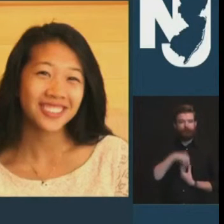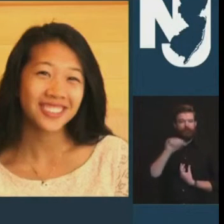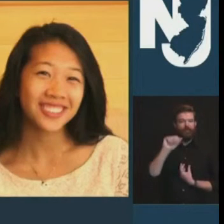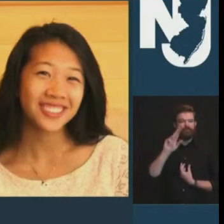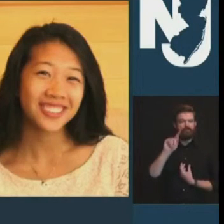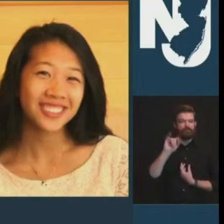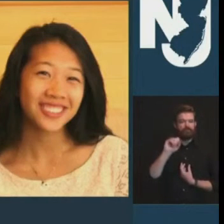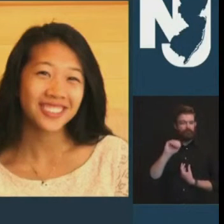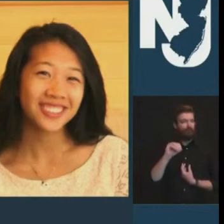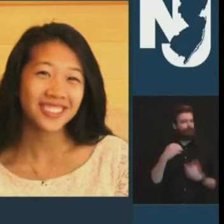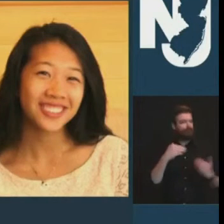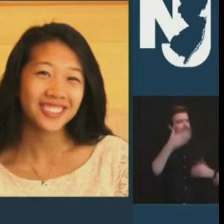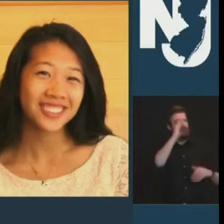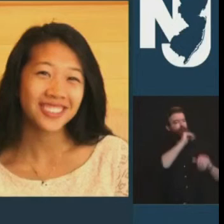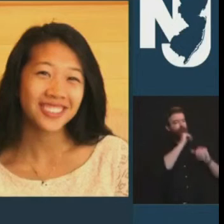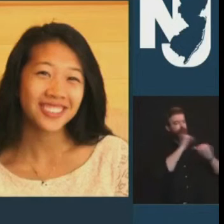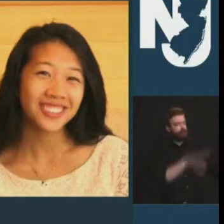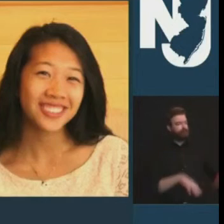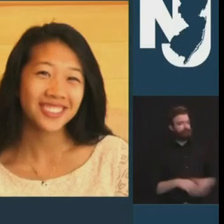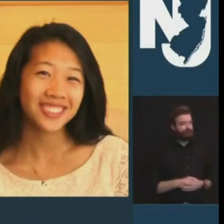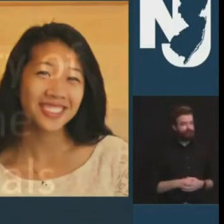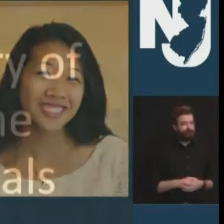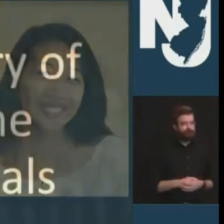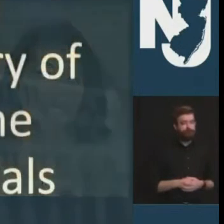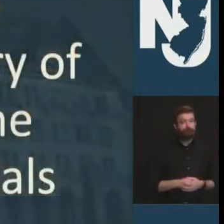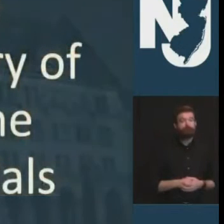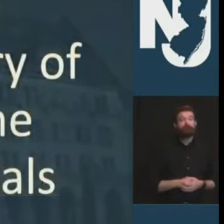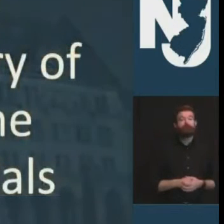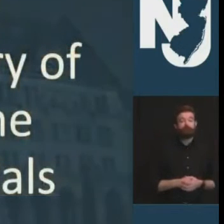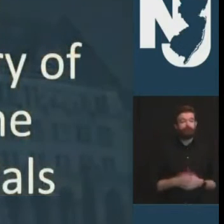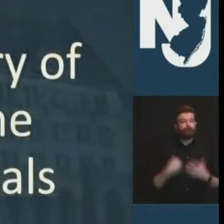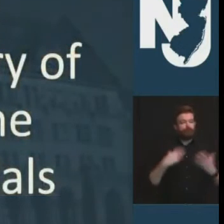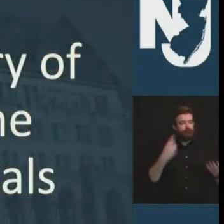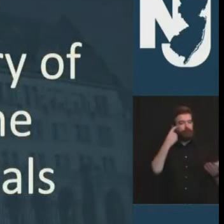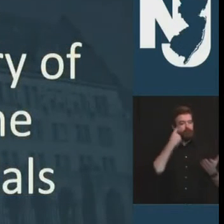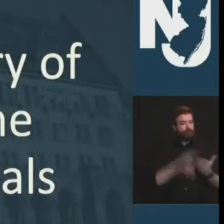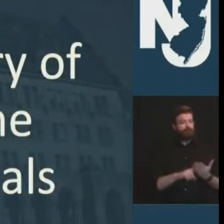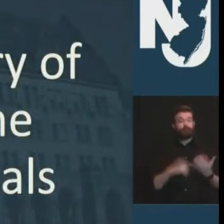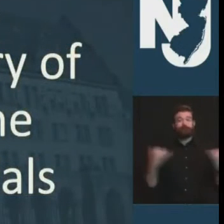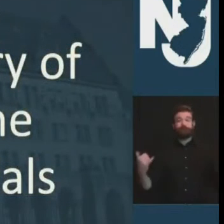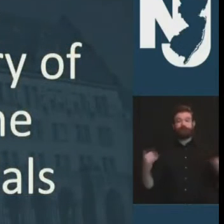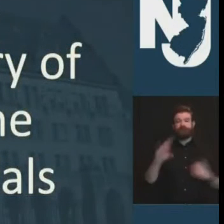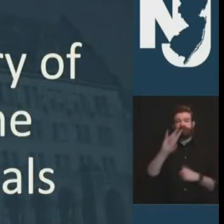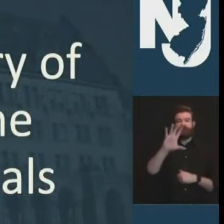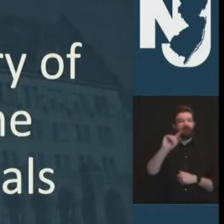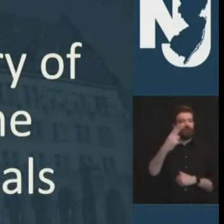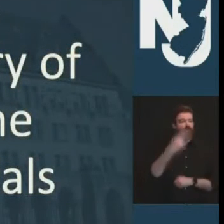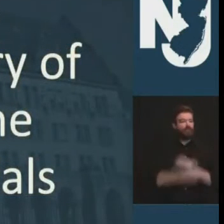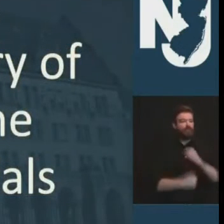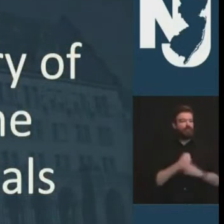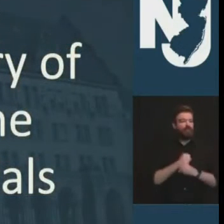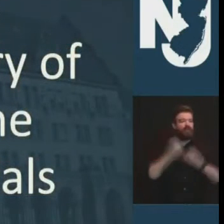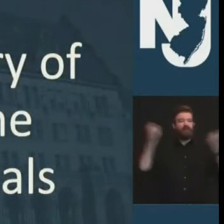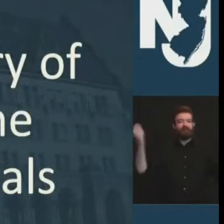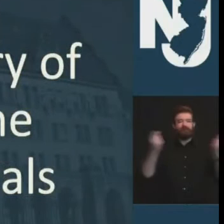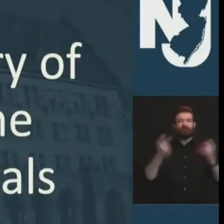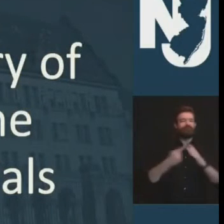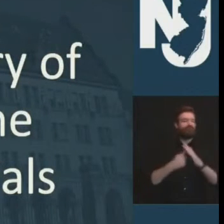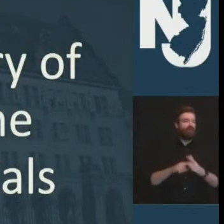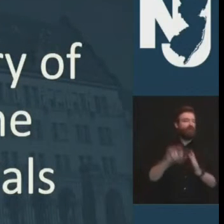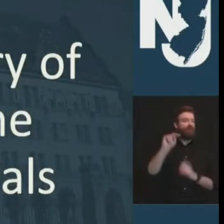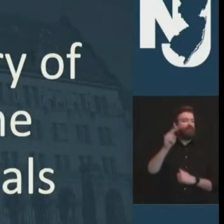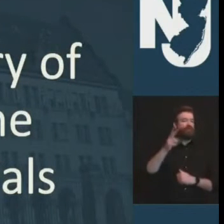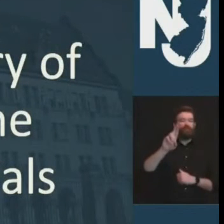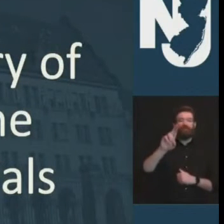i want to note that today is the 75th anniversary of the start of the nuremberg trials when the